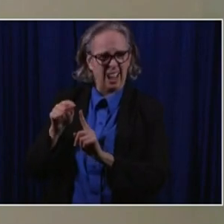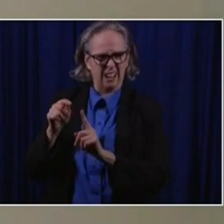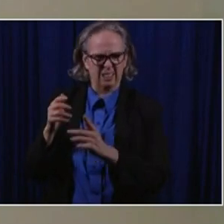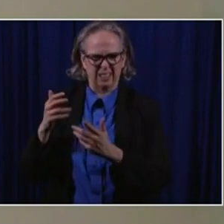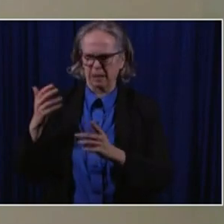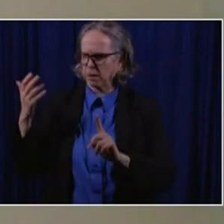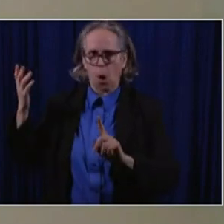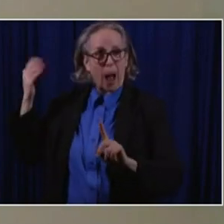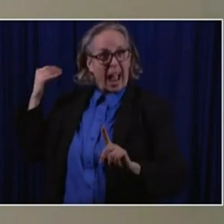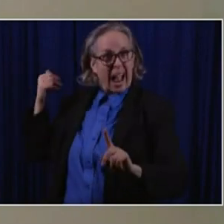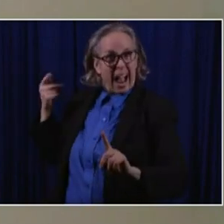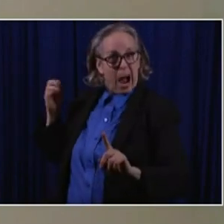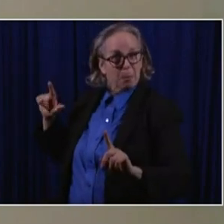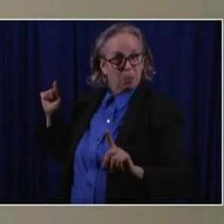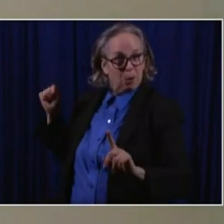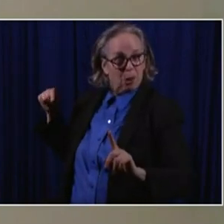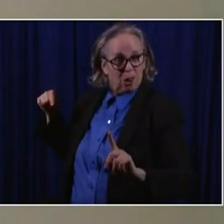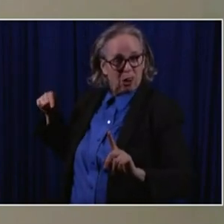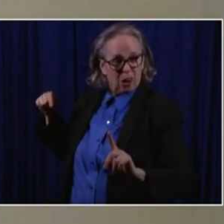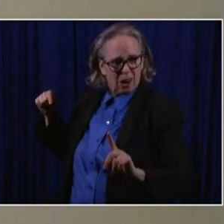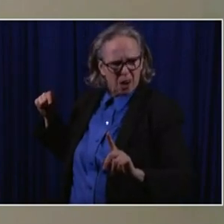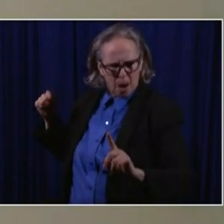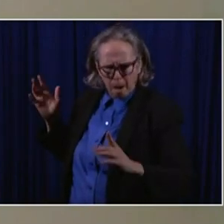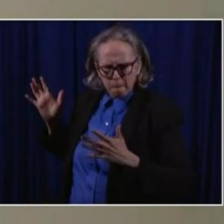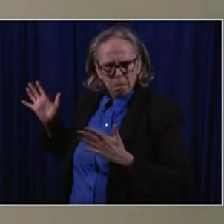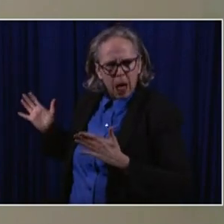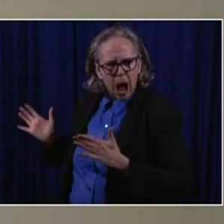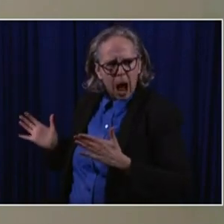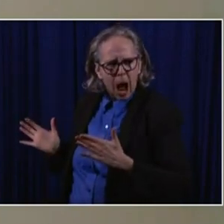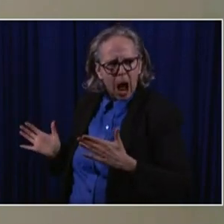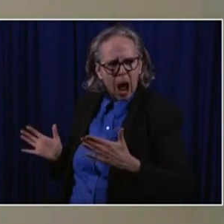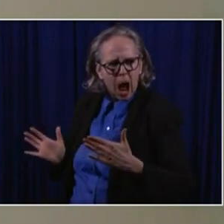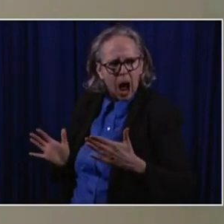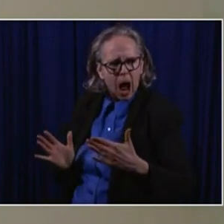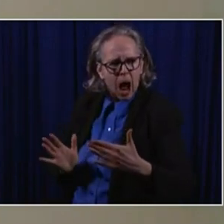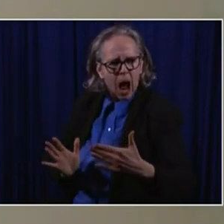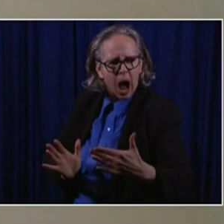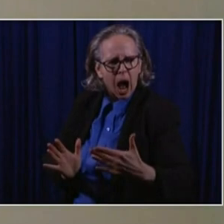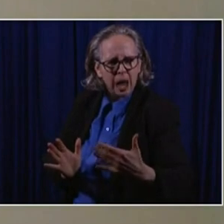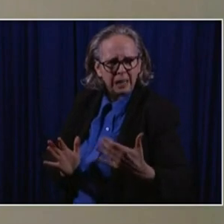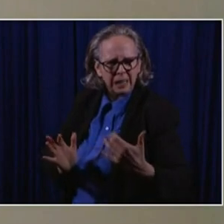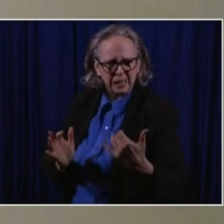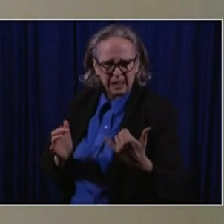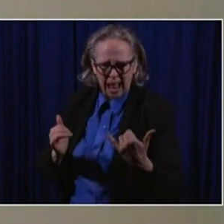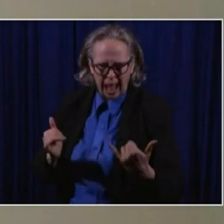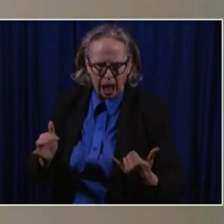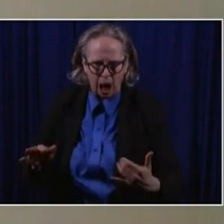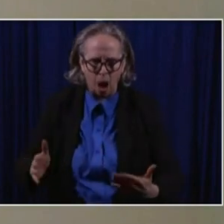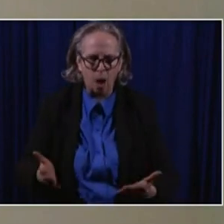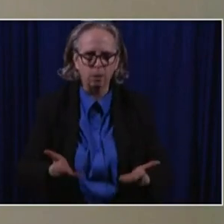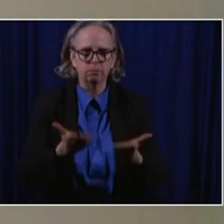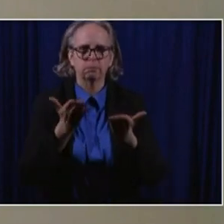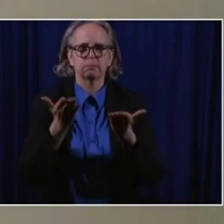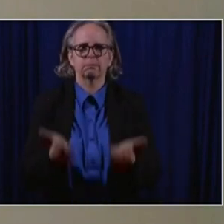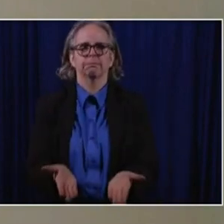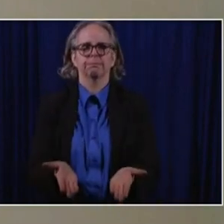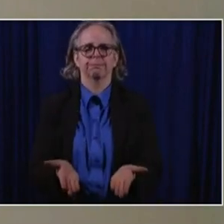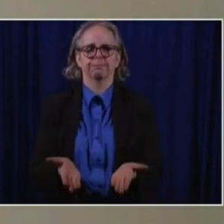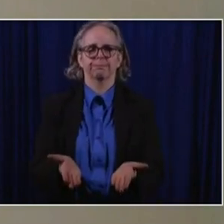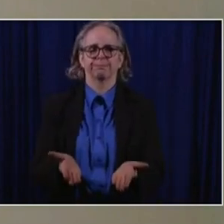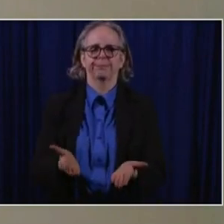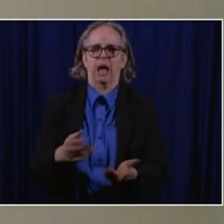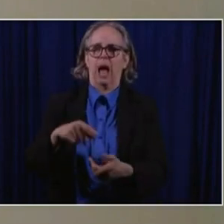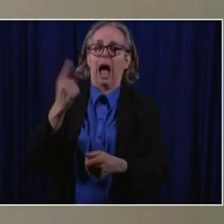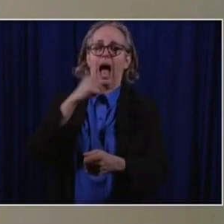and everything you could think of to make sure that the patients were well taken care of. We were at a disaster plan. We were accepting patients in the Southeast part of the